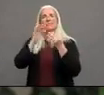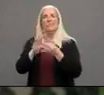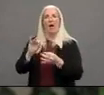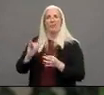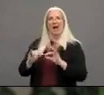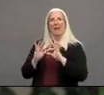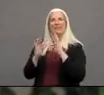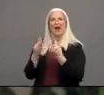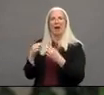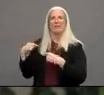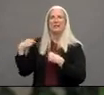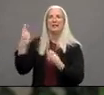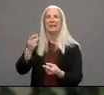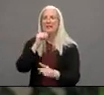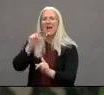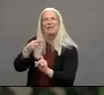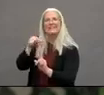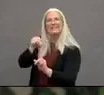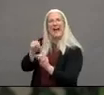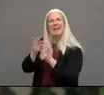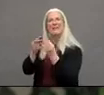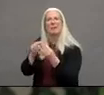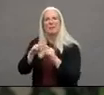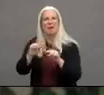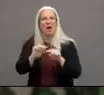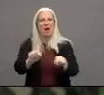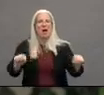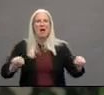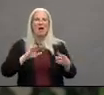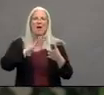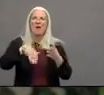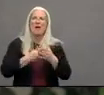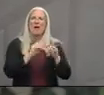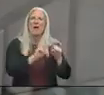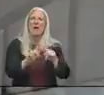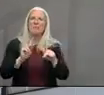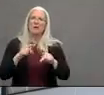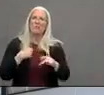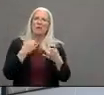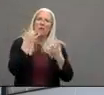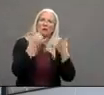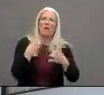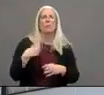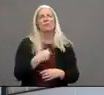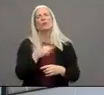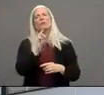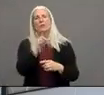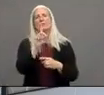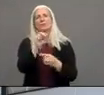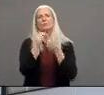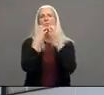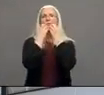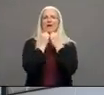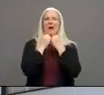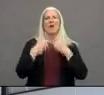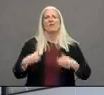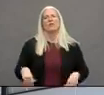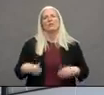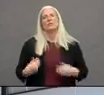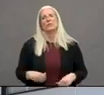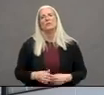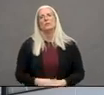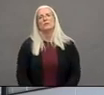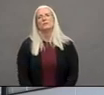just a number she was you know we really do care so that was difficult what a powerful reminder that of those